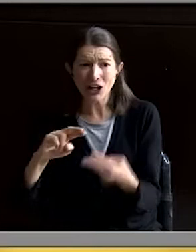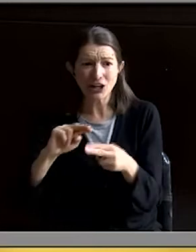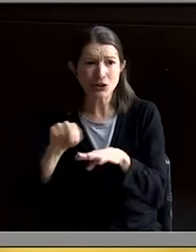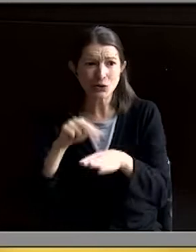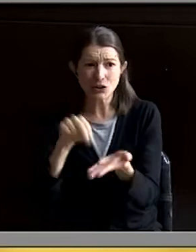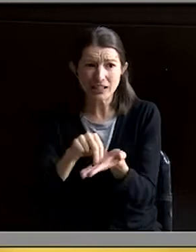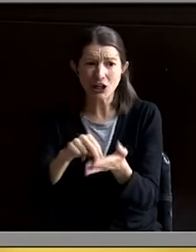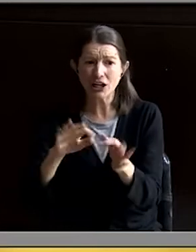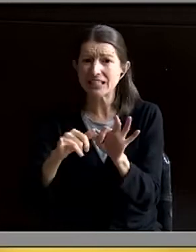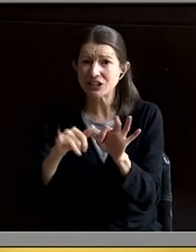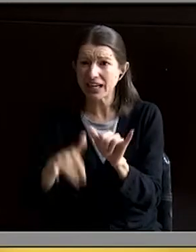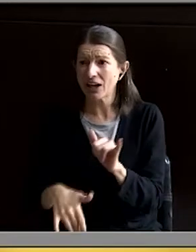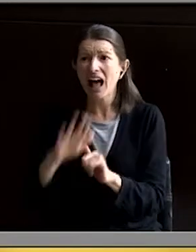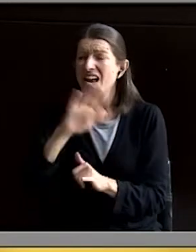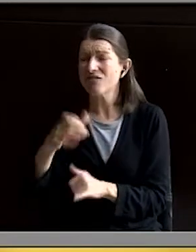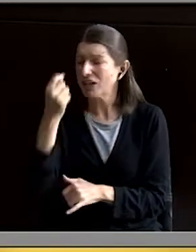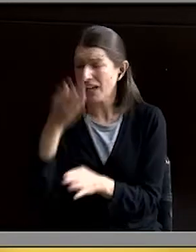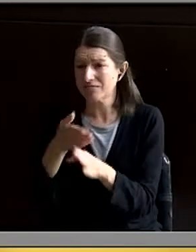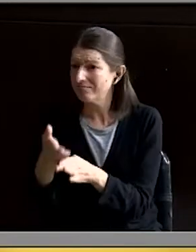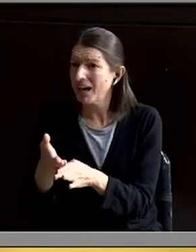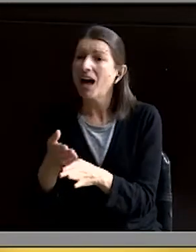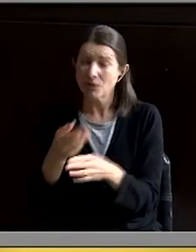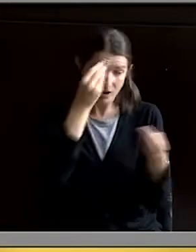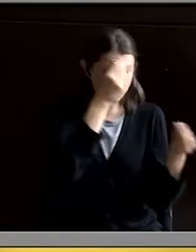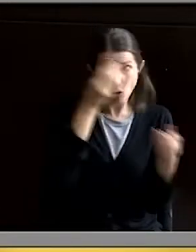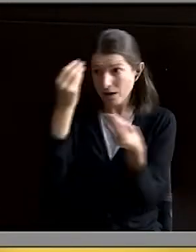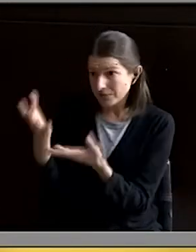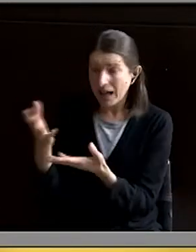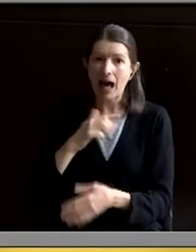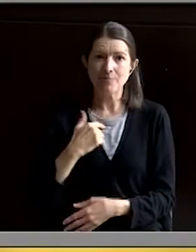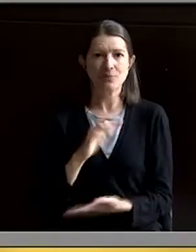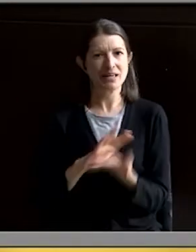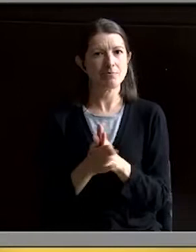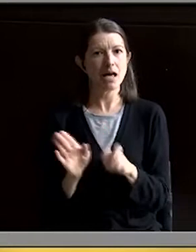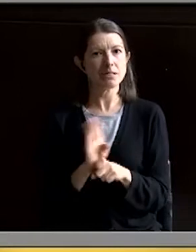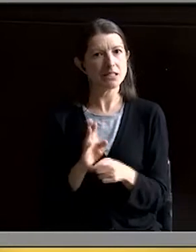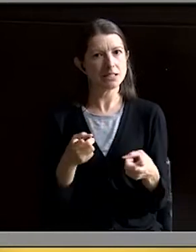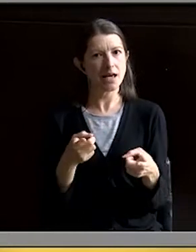STEM field in the way you did, took the pressure off when I told Mom and Dad I was going to become a business major.